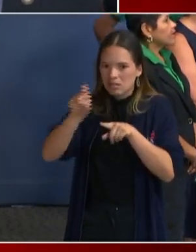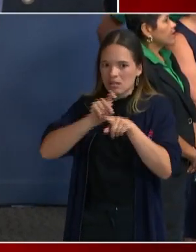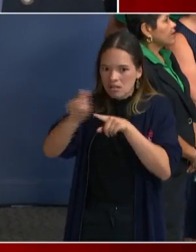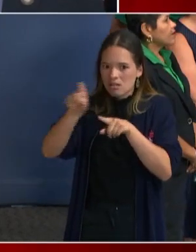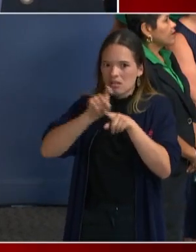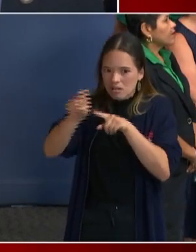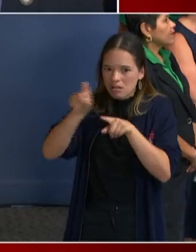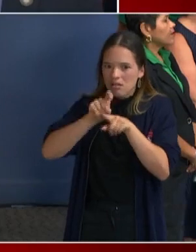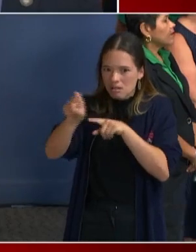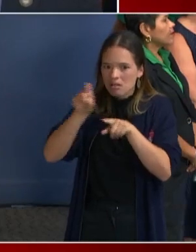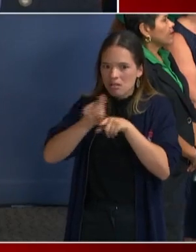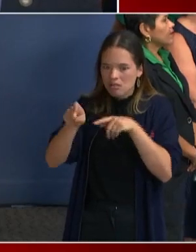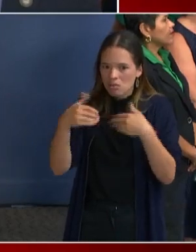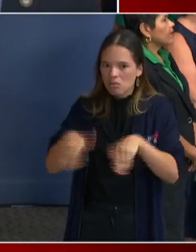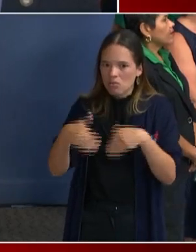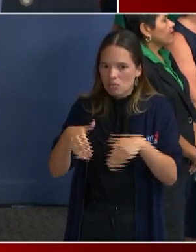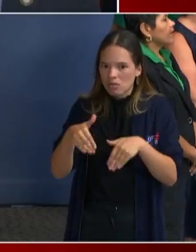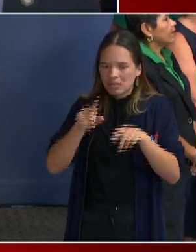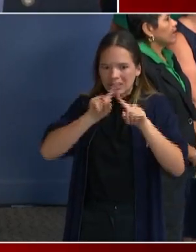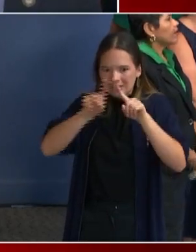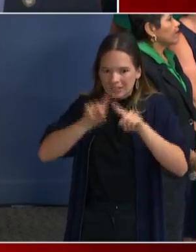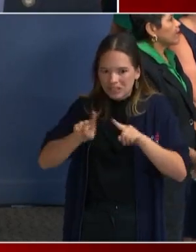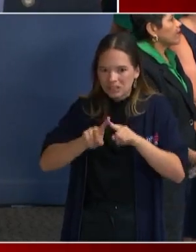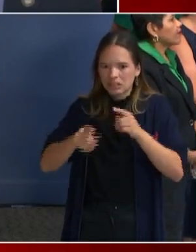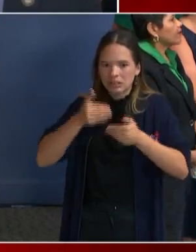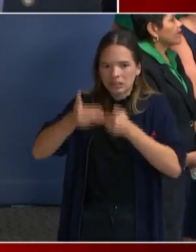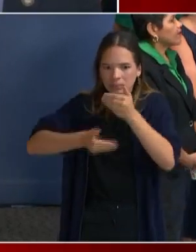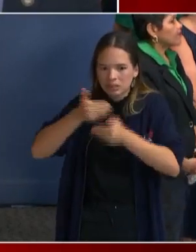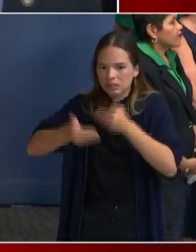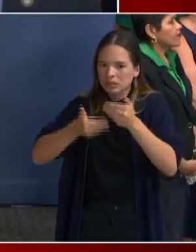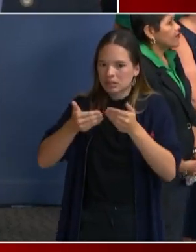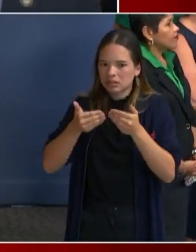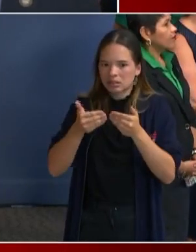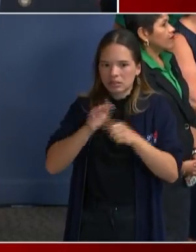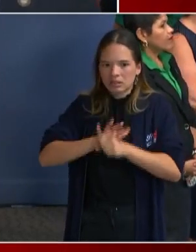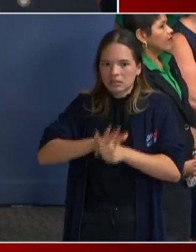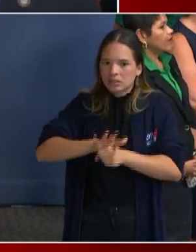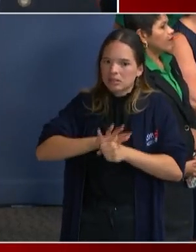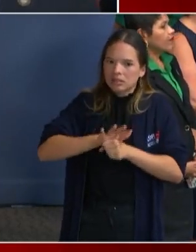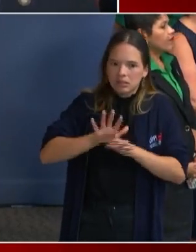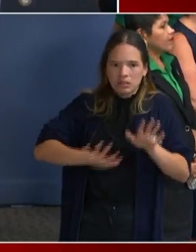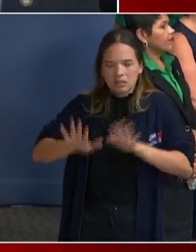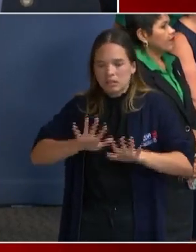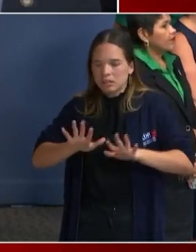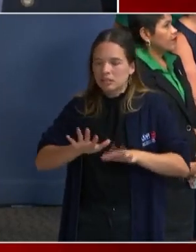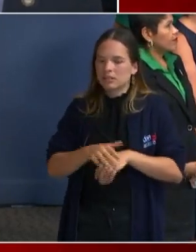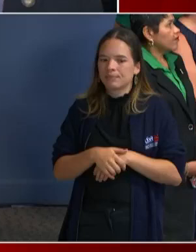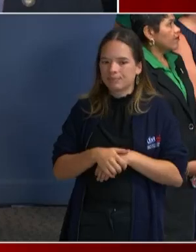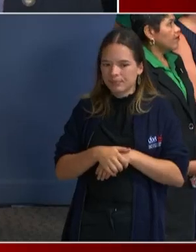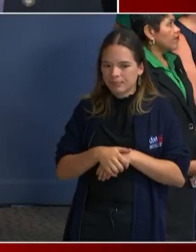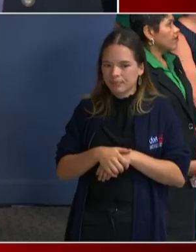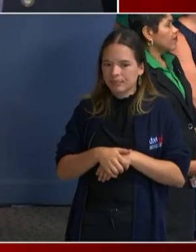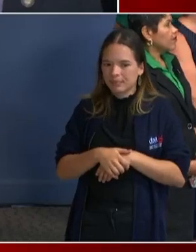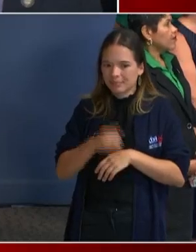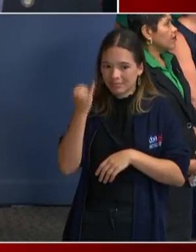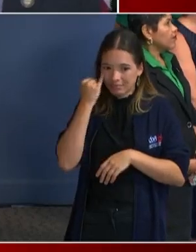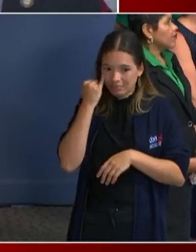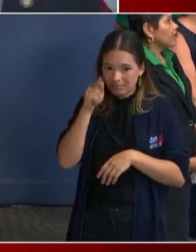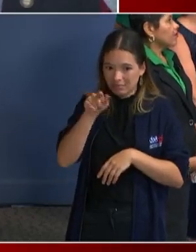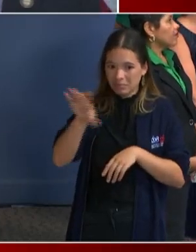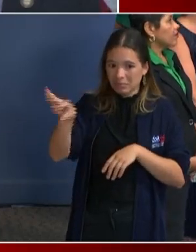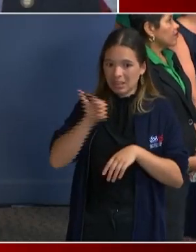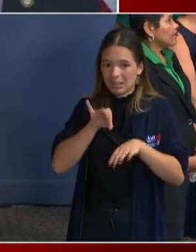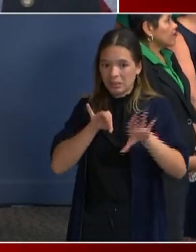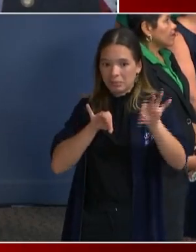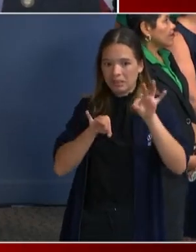in various stages of distress. Now, if you want to pick out or cherry pick one or two